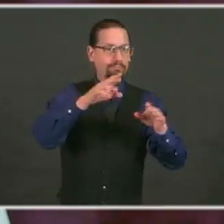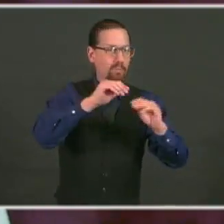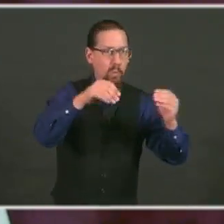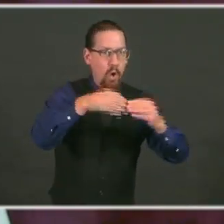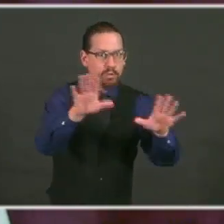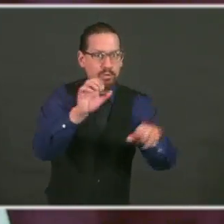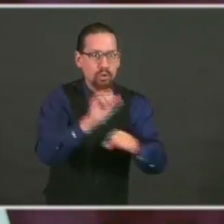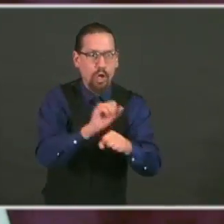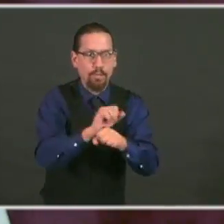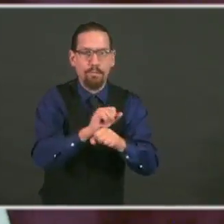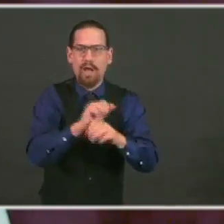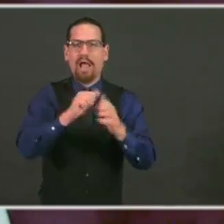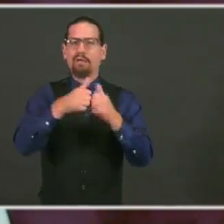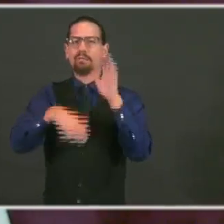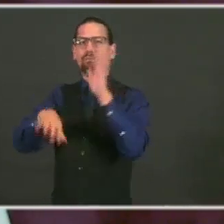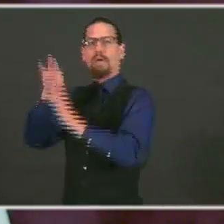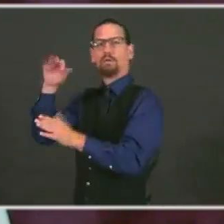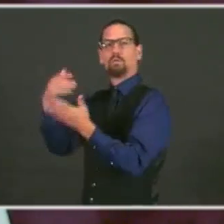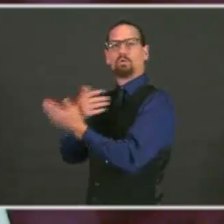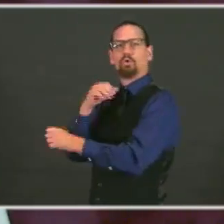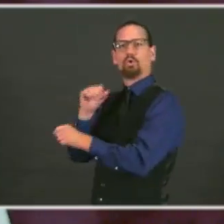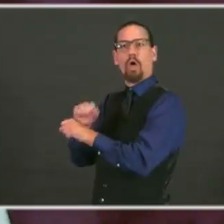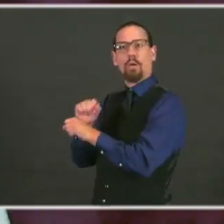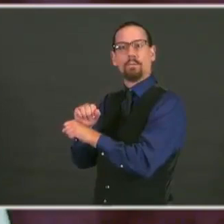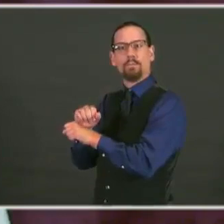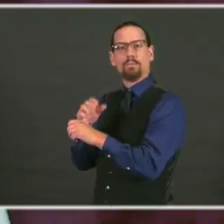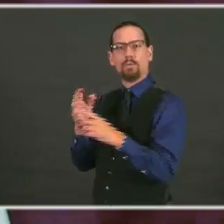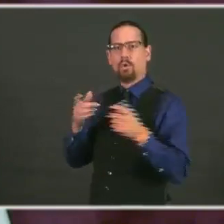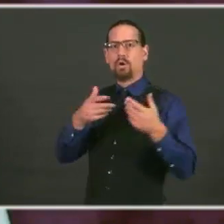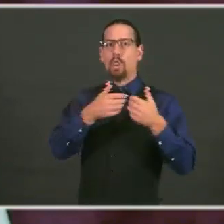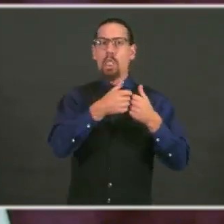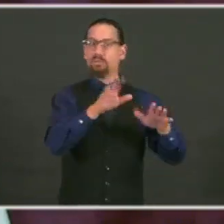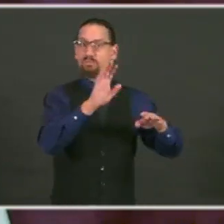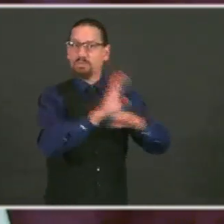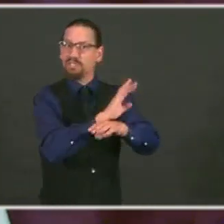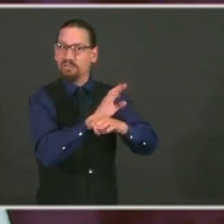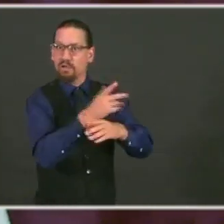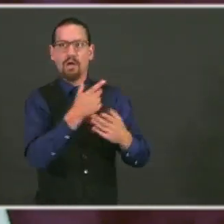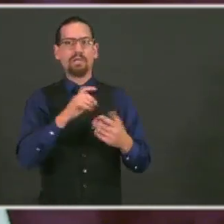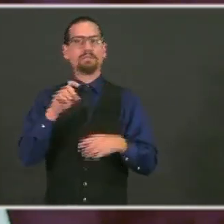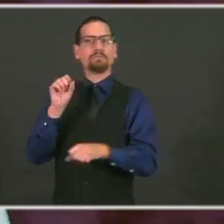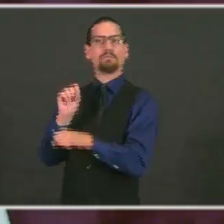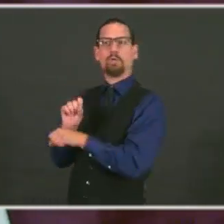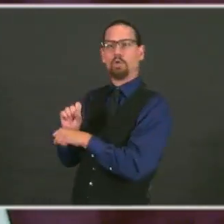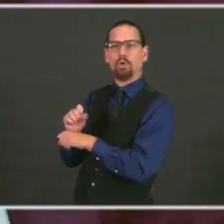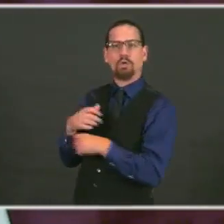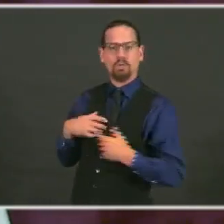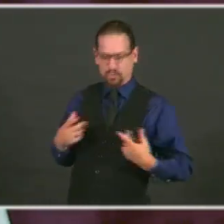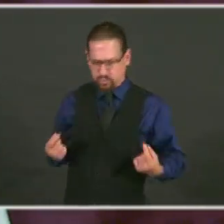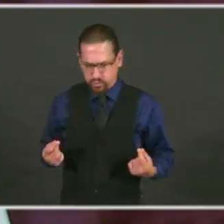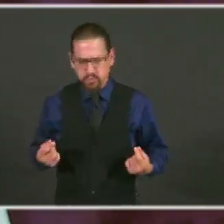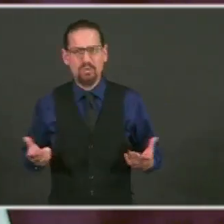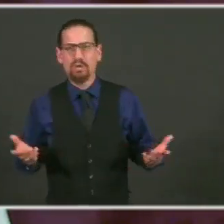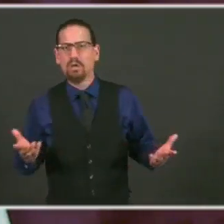if you have worked for 25 years as a clerk at a retail shop, and that's all you've ever done,